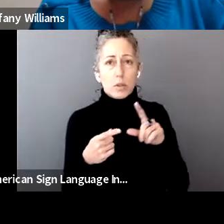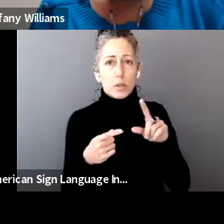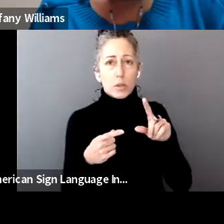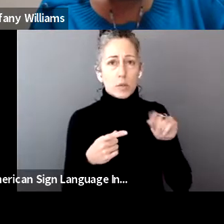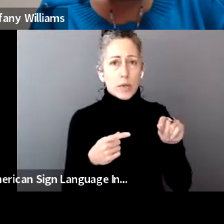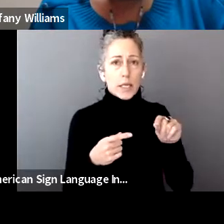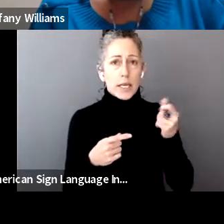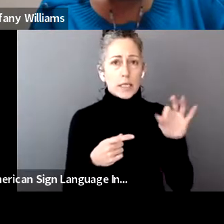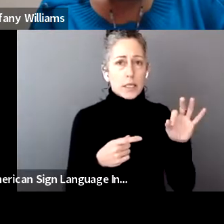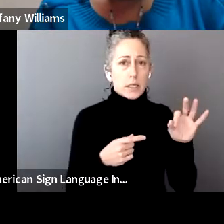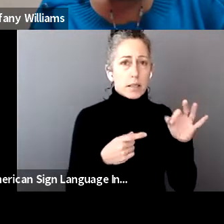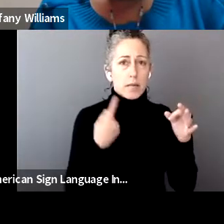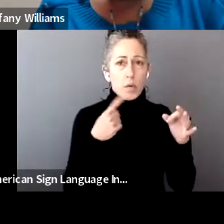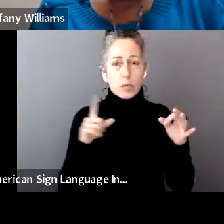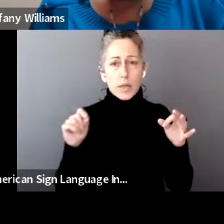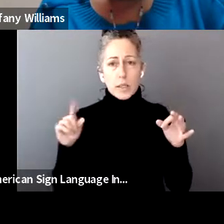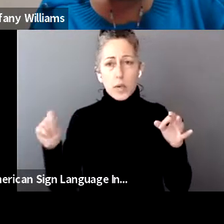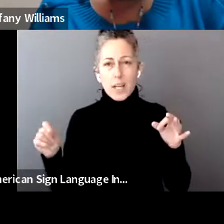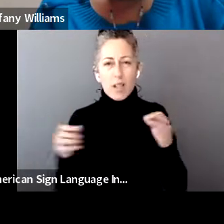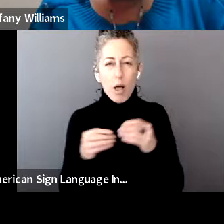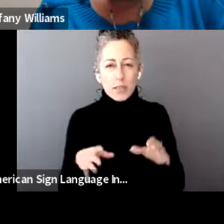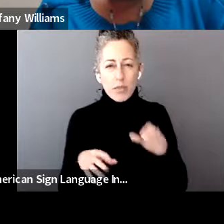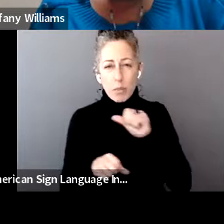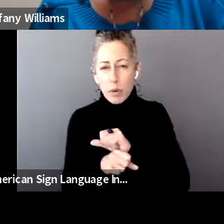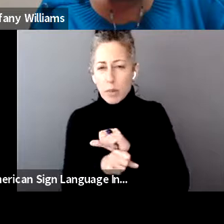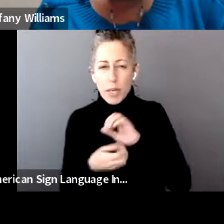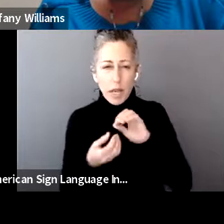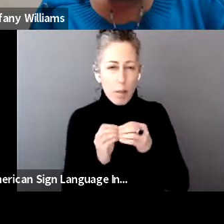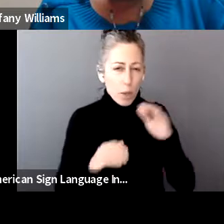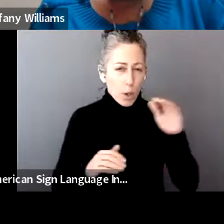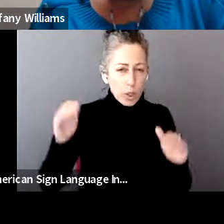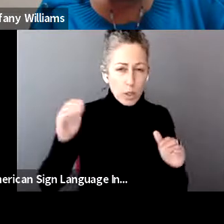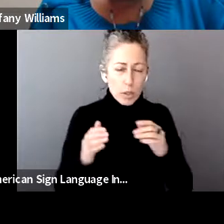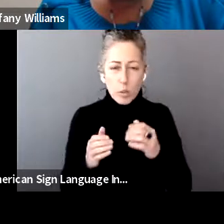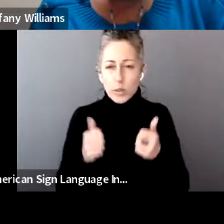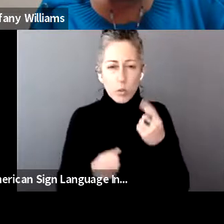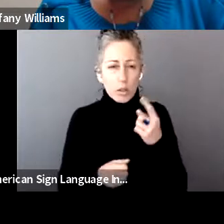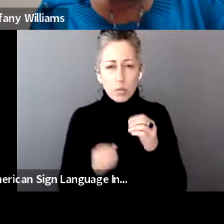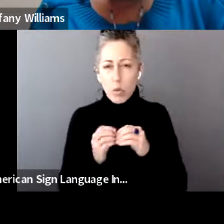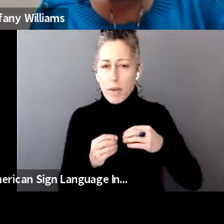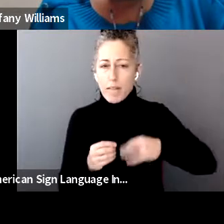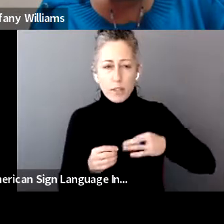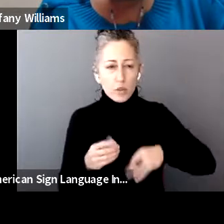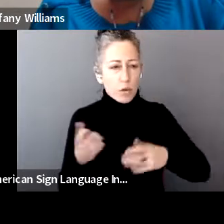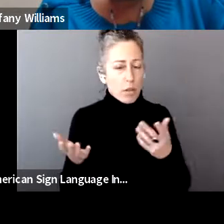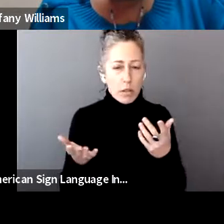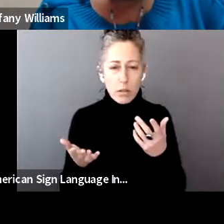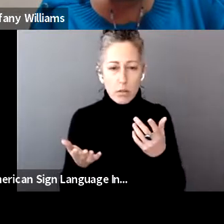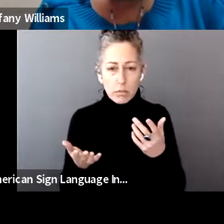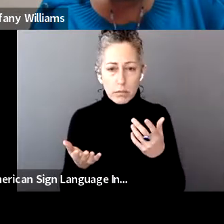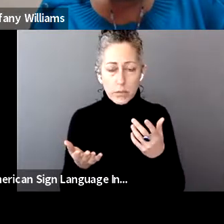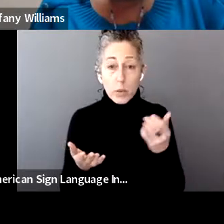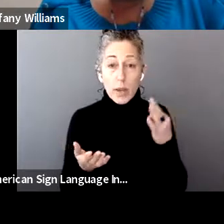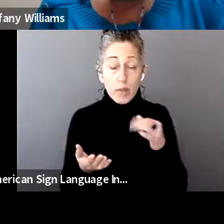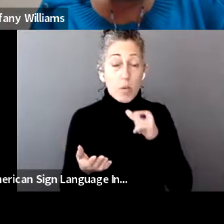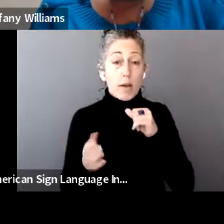2020, like for loss of employment or something of that sort. Um, the question reads specifically, if you have not filed